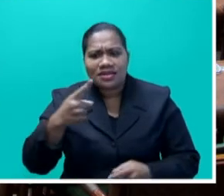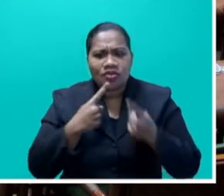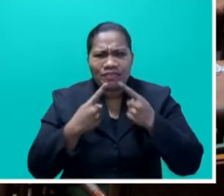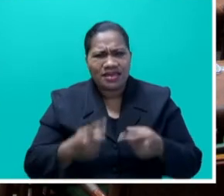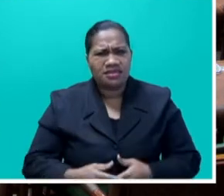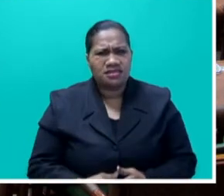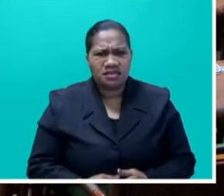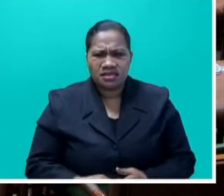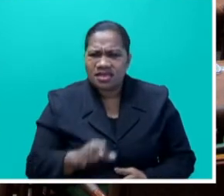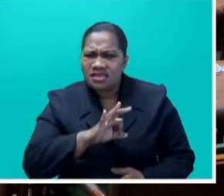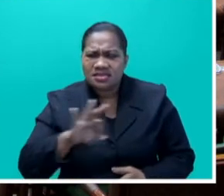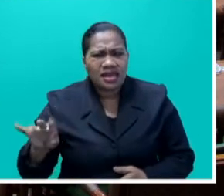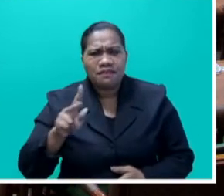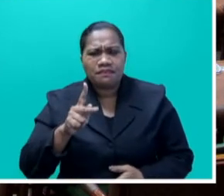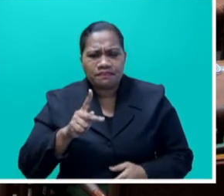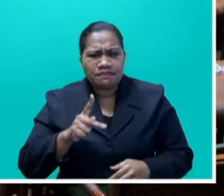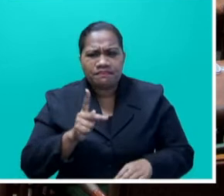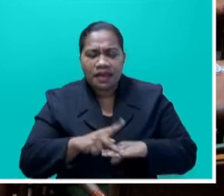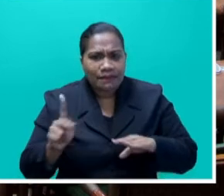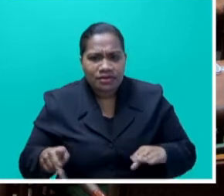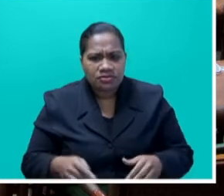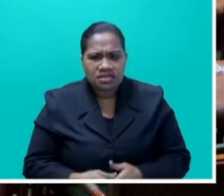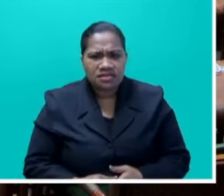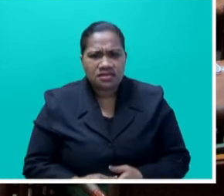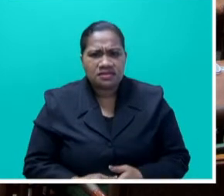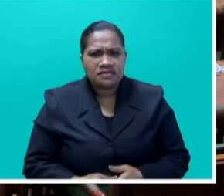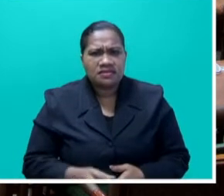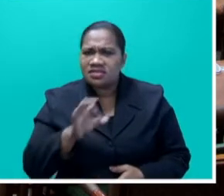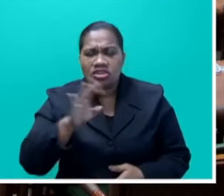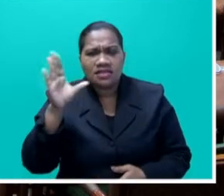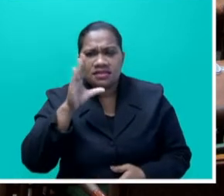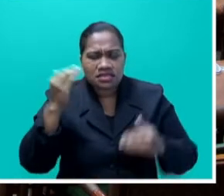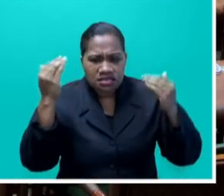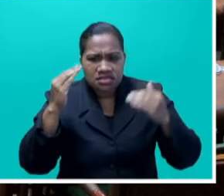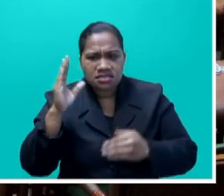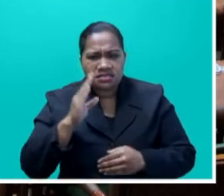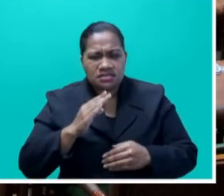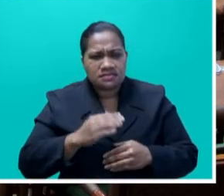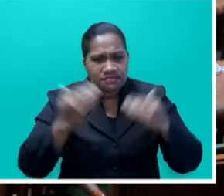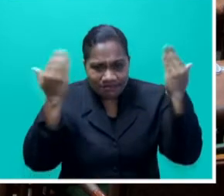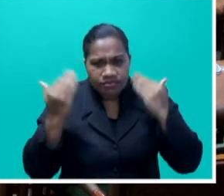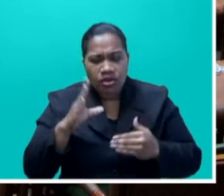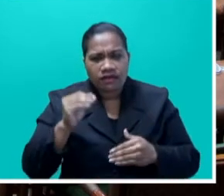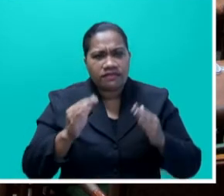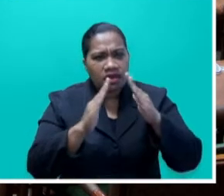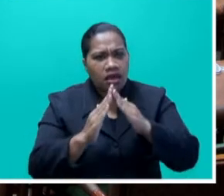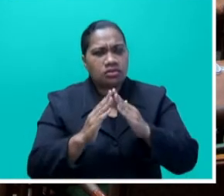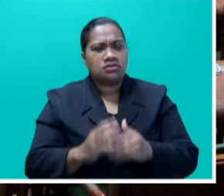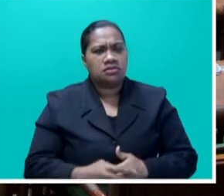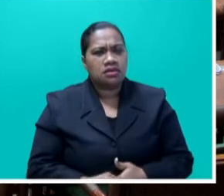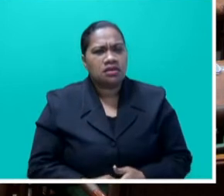unparliamentary and offensive. He's not the Speaker of the House, Honourable Speaker. If has an issue, he writes to the Honourable Speaker.